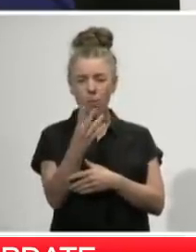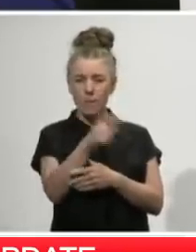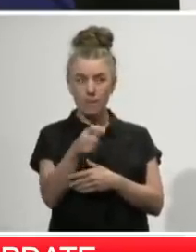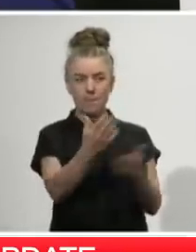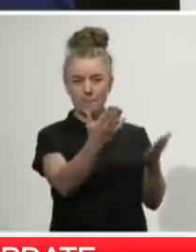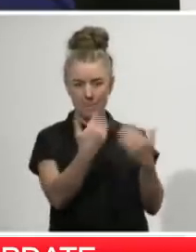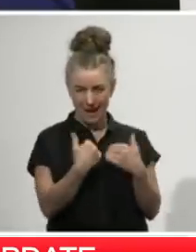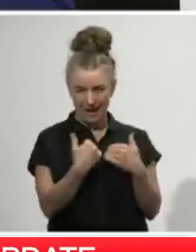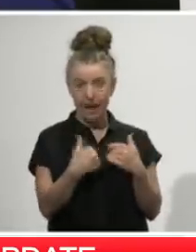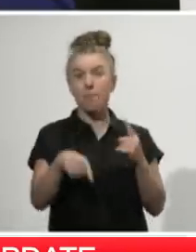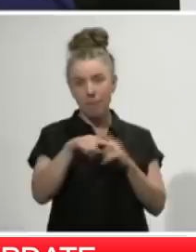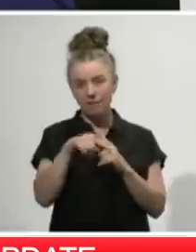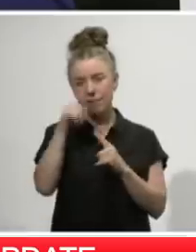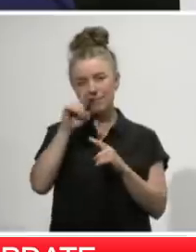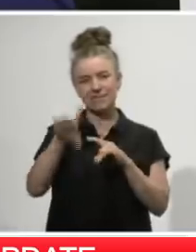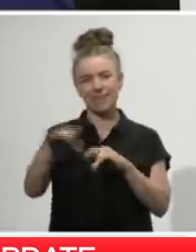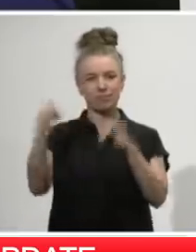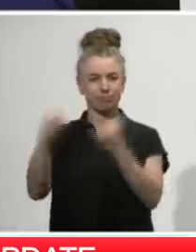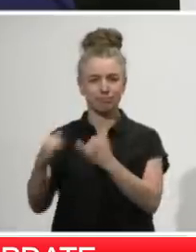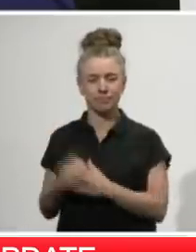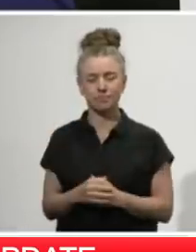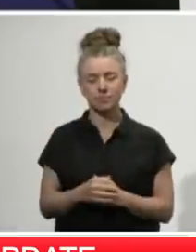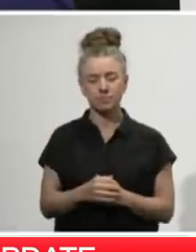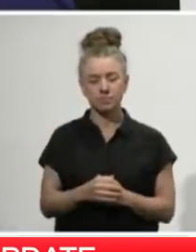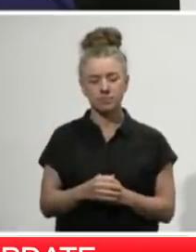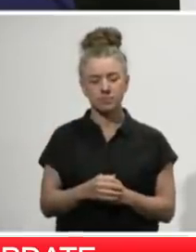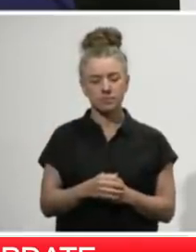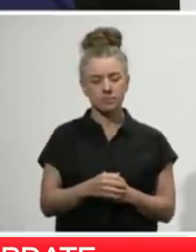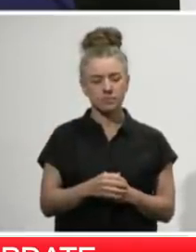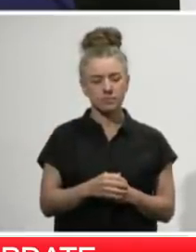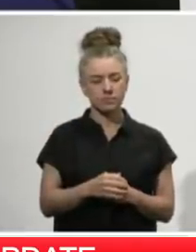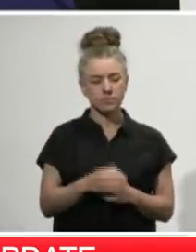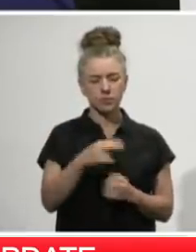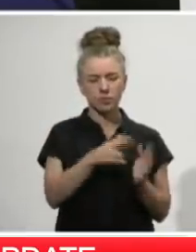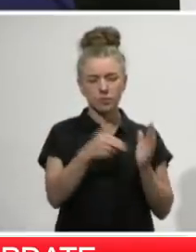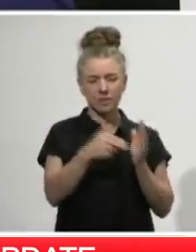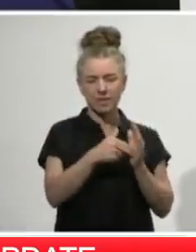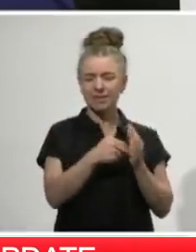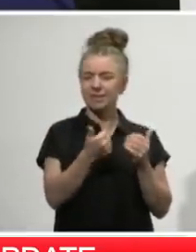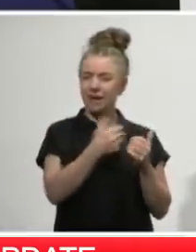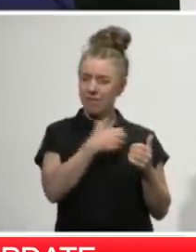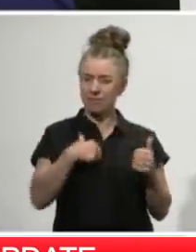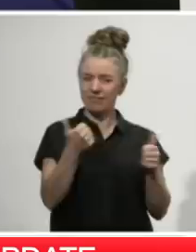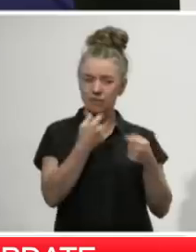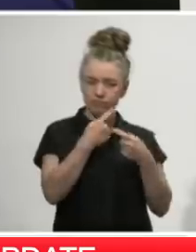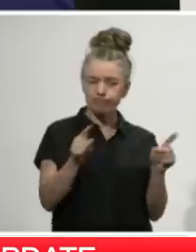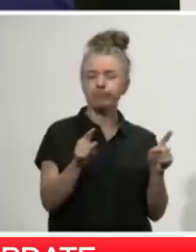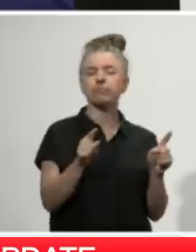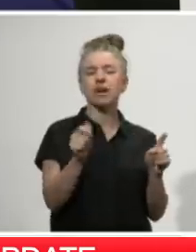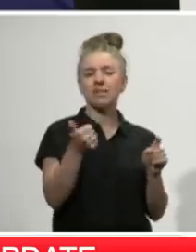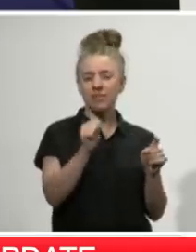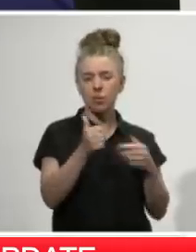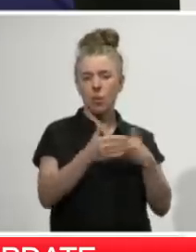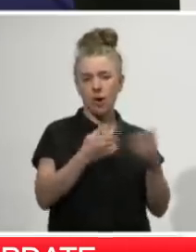flights. As you will have seen from the statement made by the Minister of Foreign Affairs, the New Zealand government has made arrangements to charter